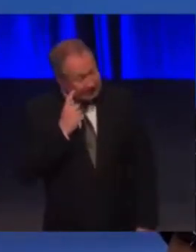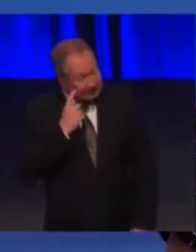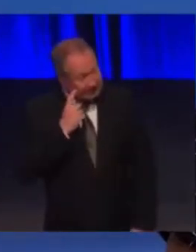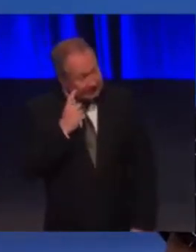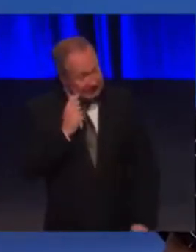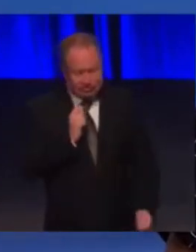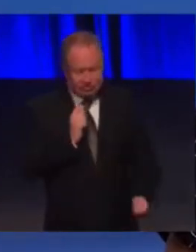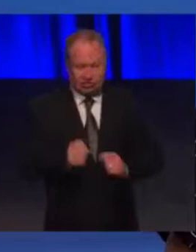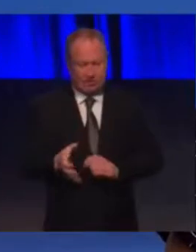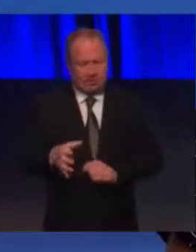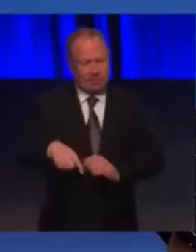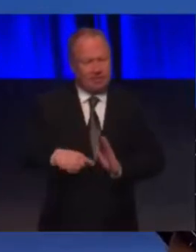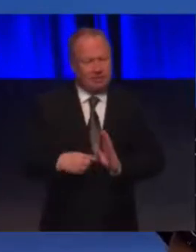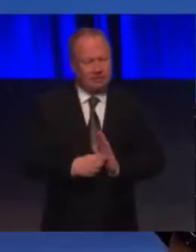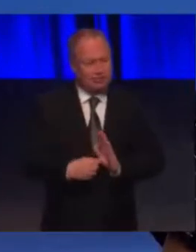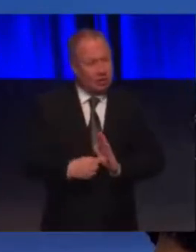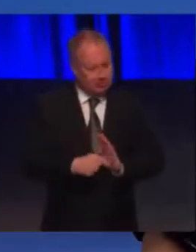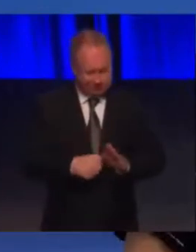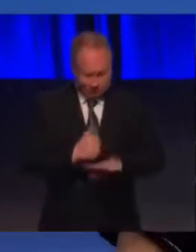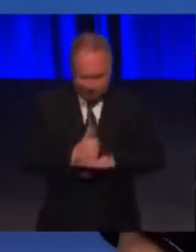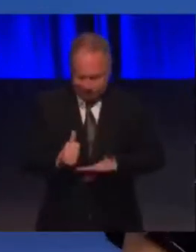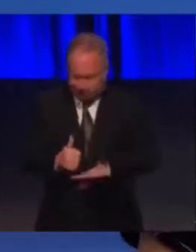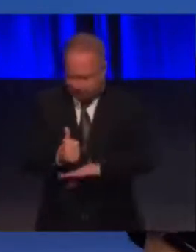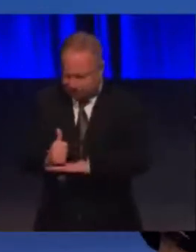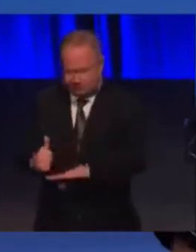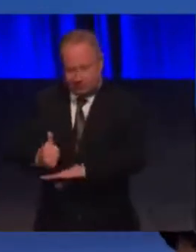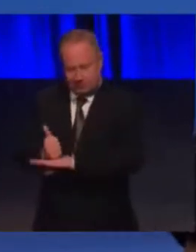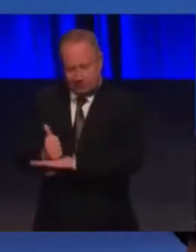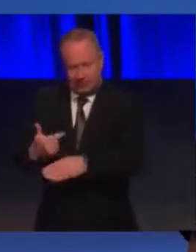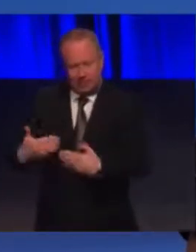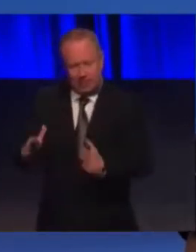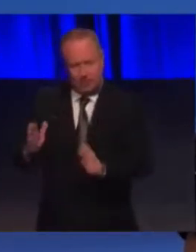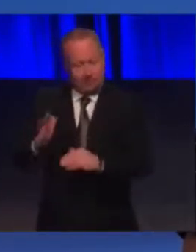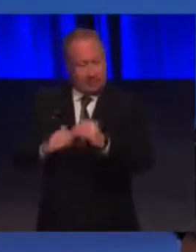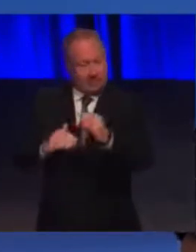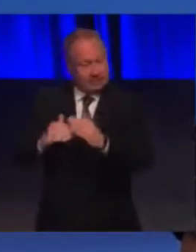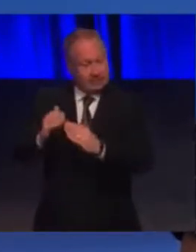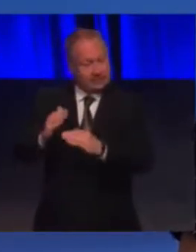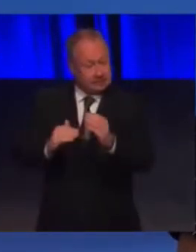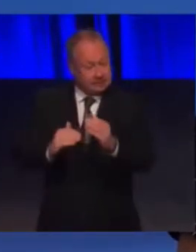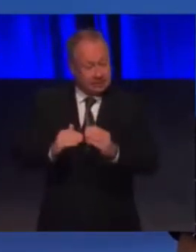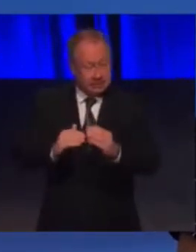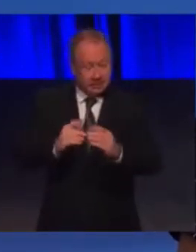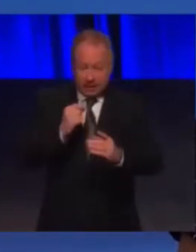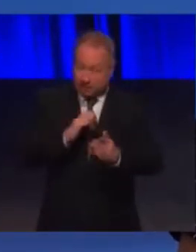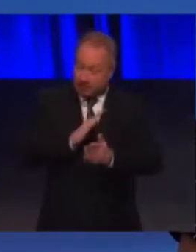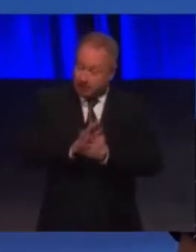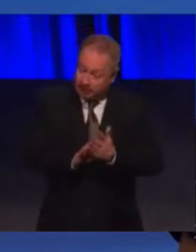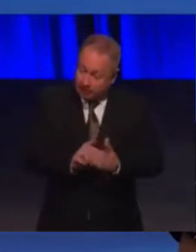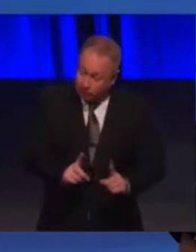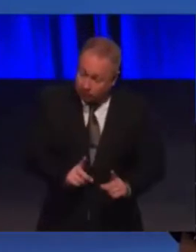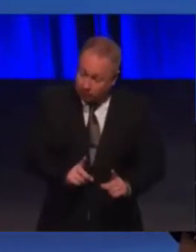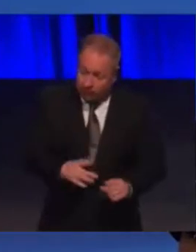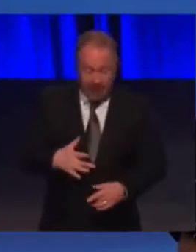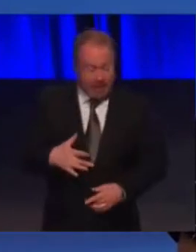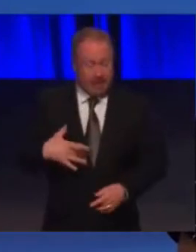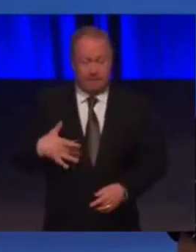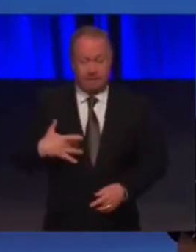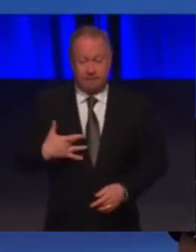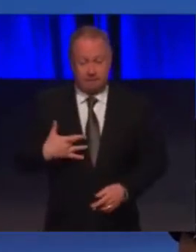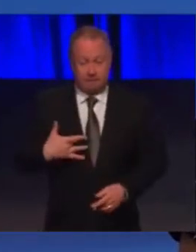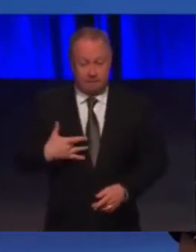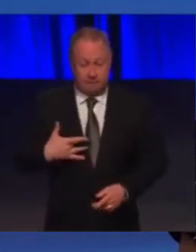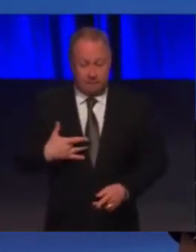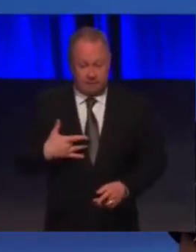places toilets being installed in publicly accessible buildings could mean the difference between a life of